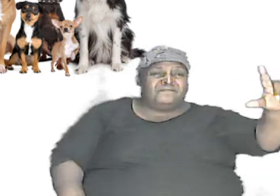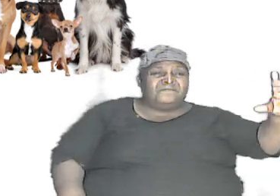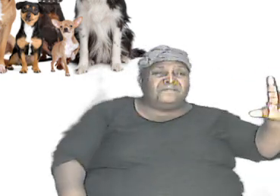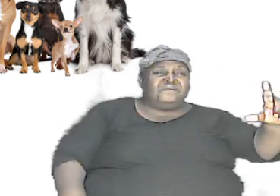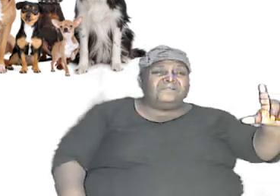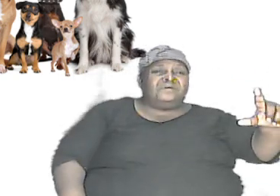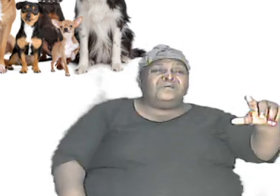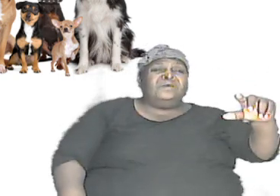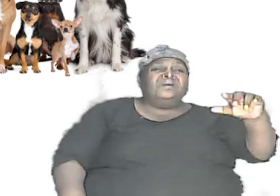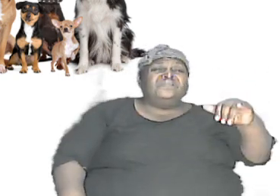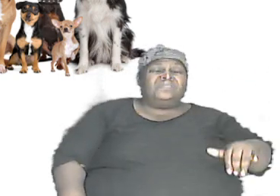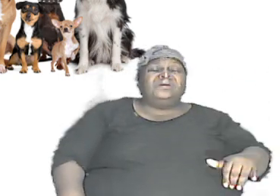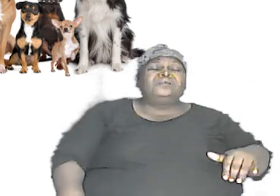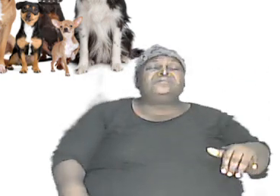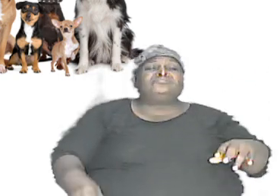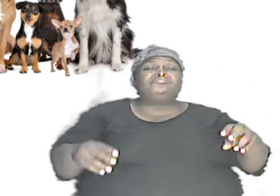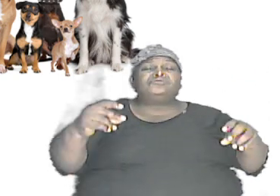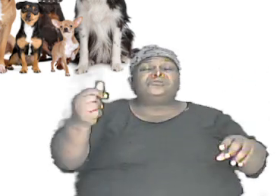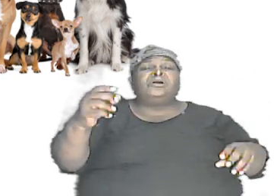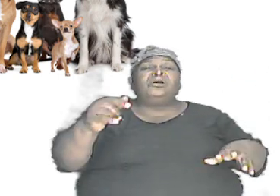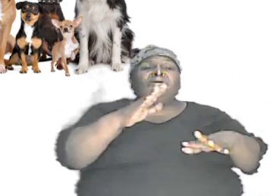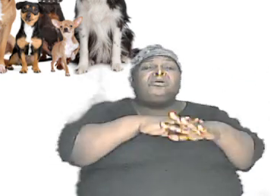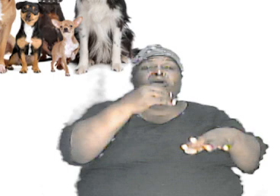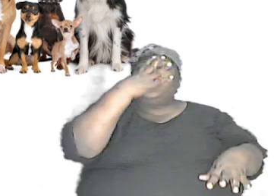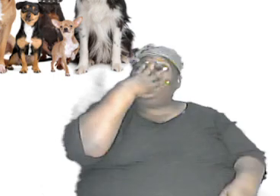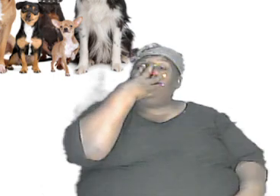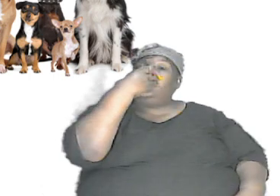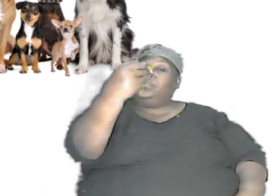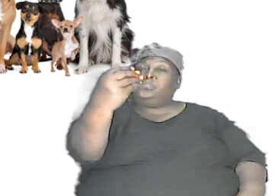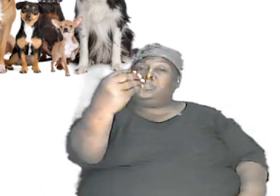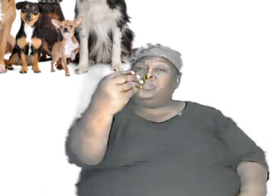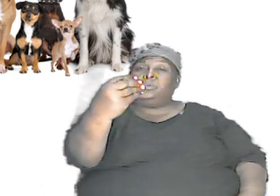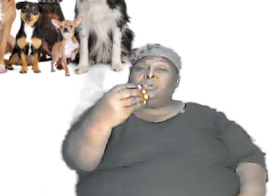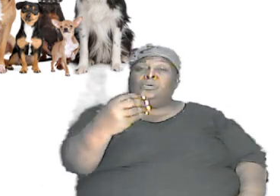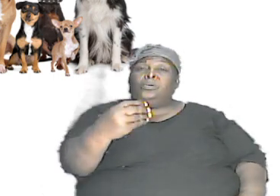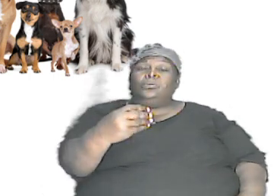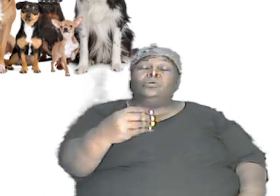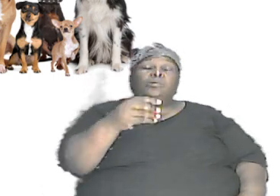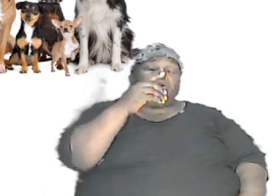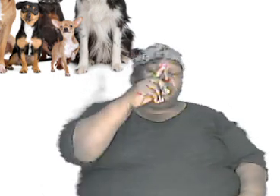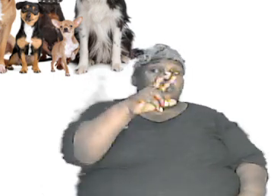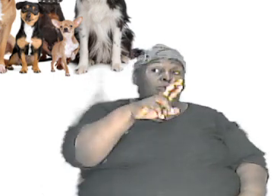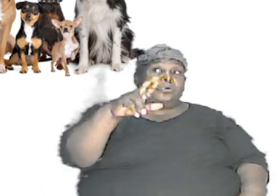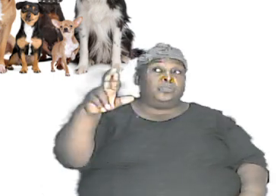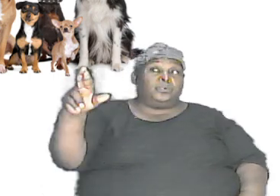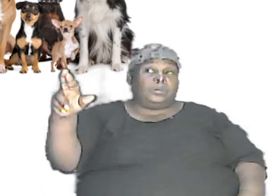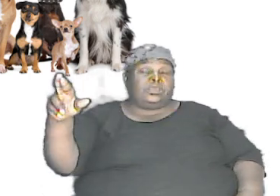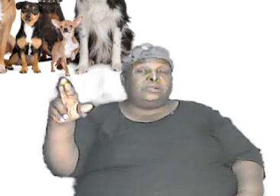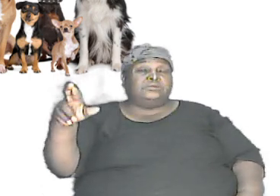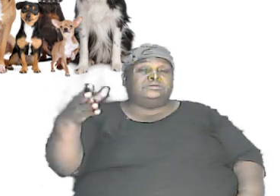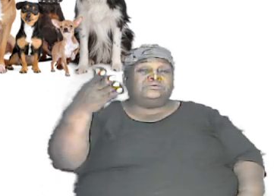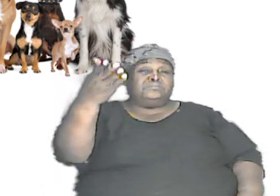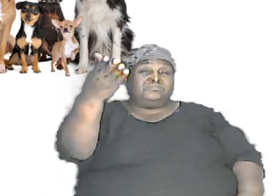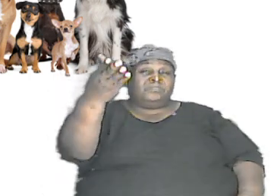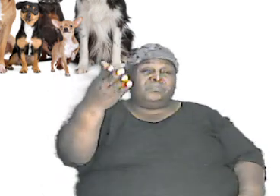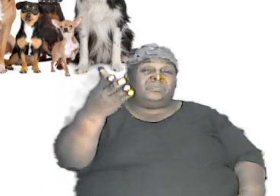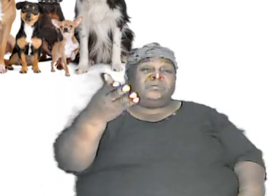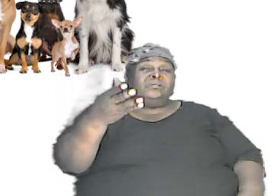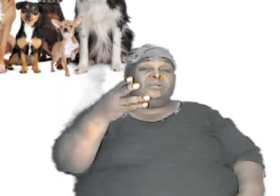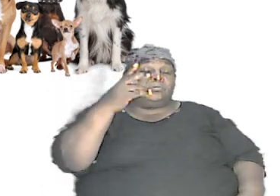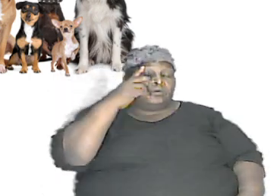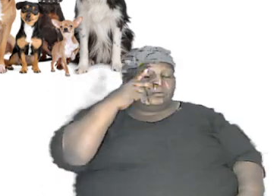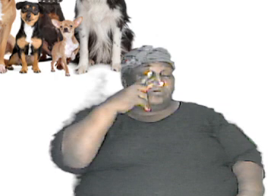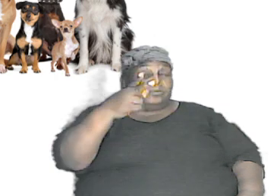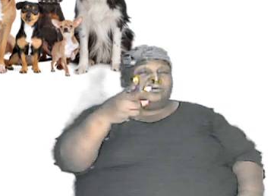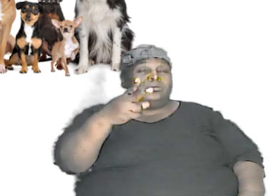dog which is called a wolf look how he looks look to your right and look at those set